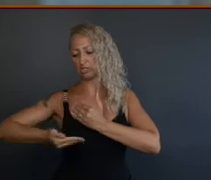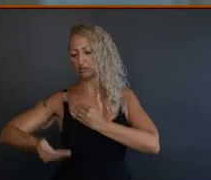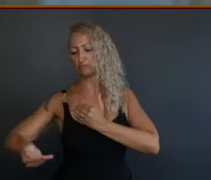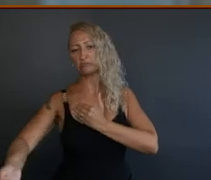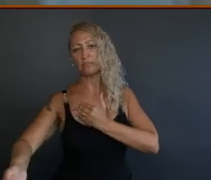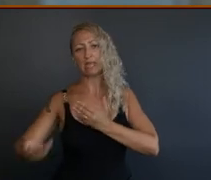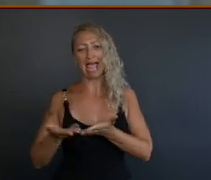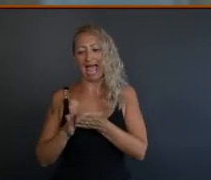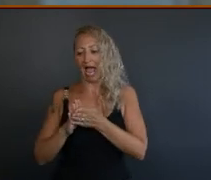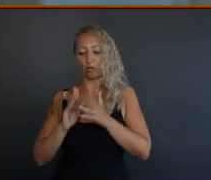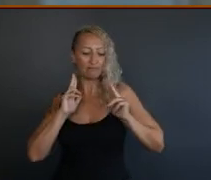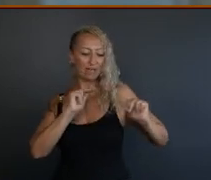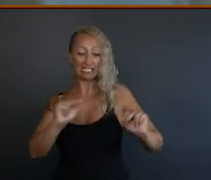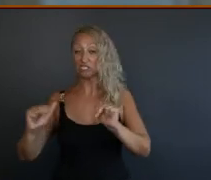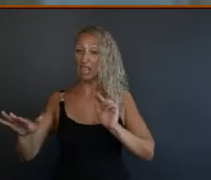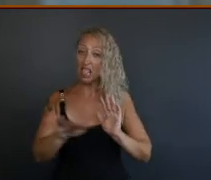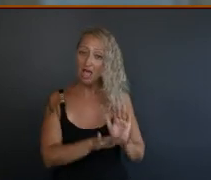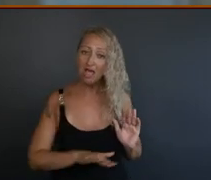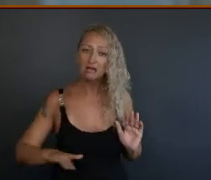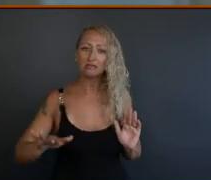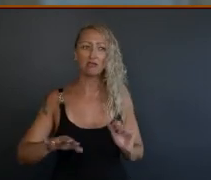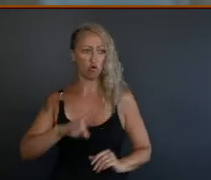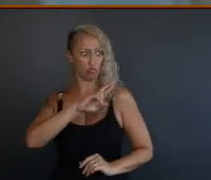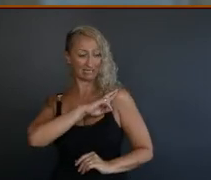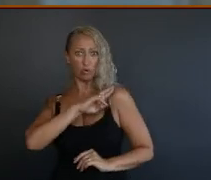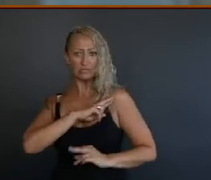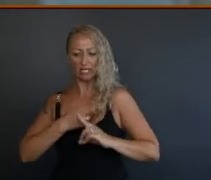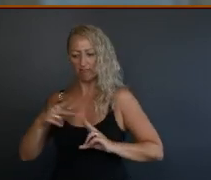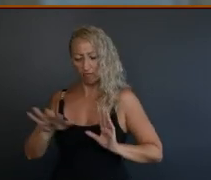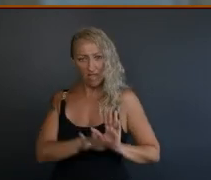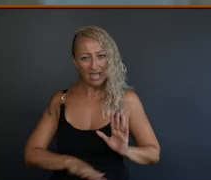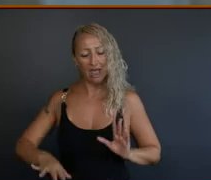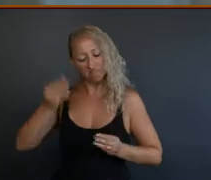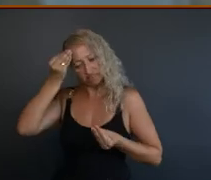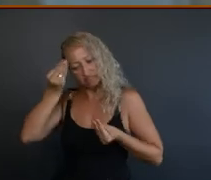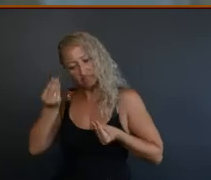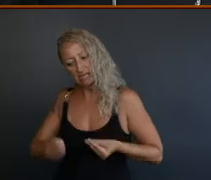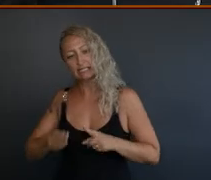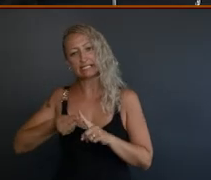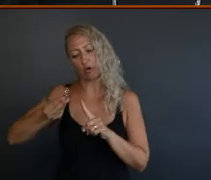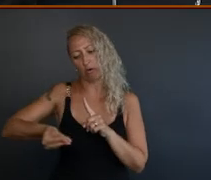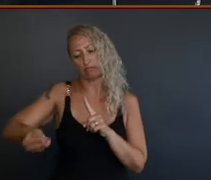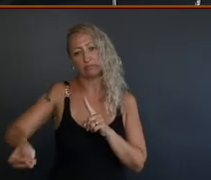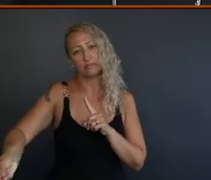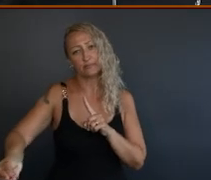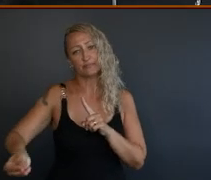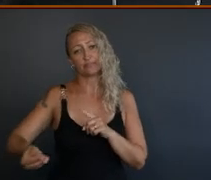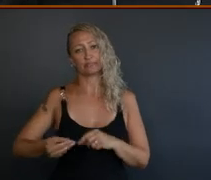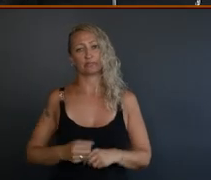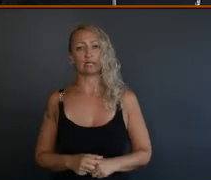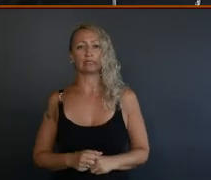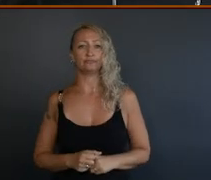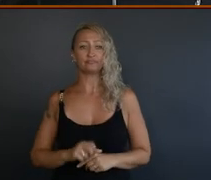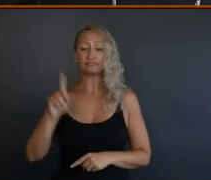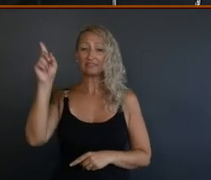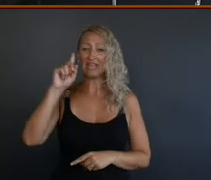land. And it's the responsibility that comes with it, you know what I mean? Like we have a government both state and federally